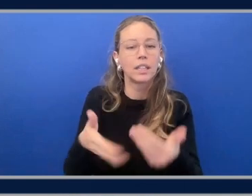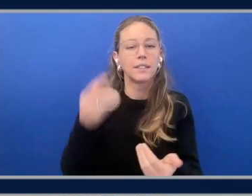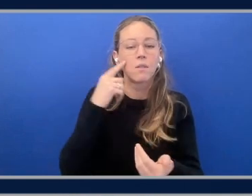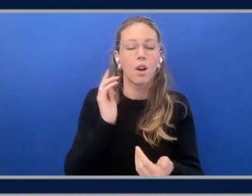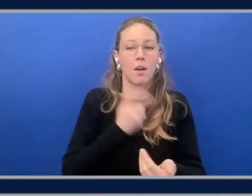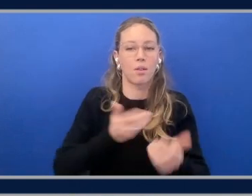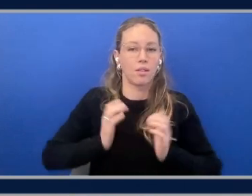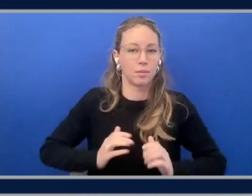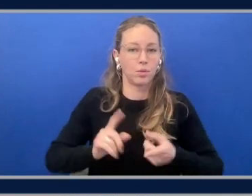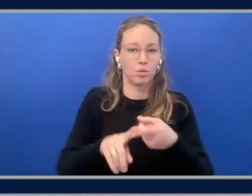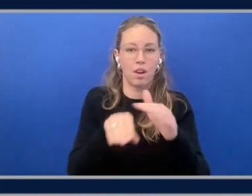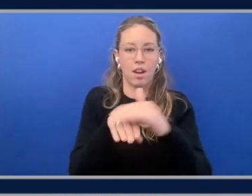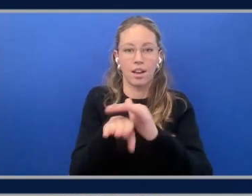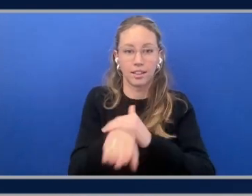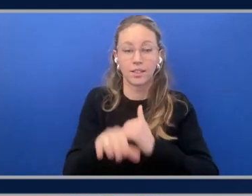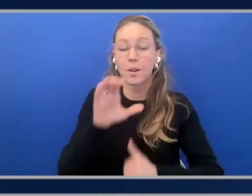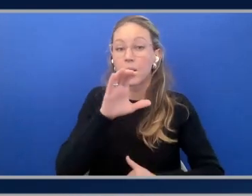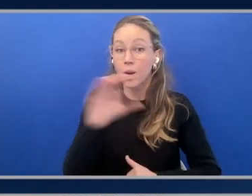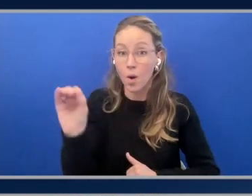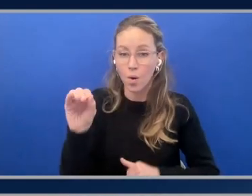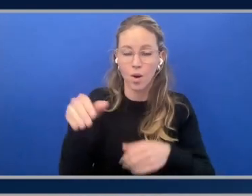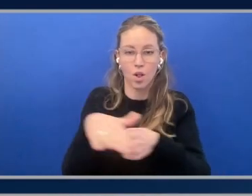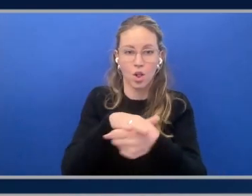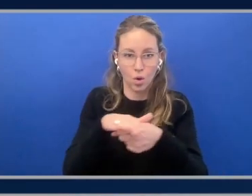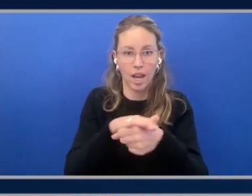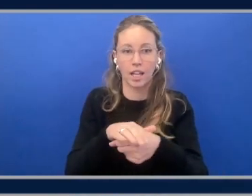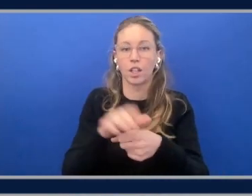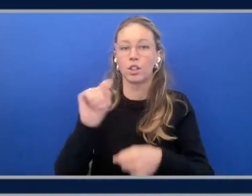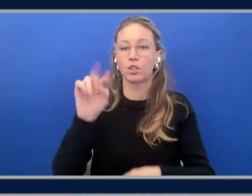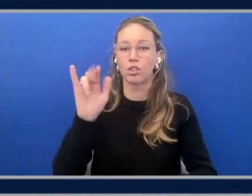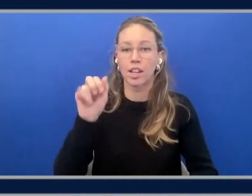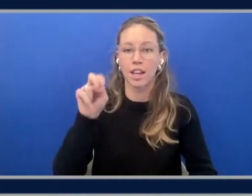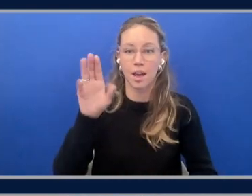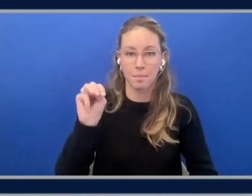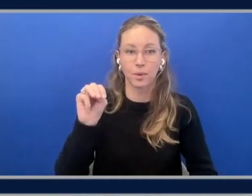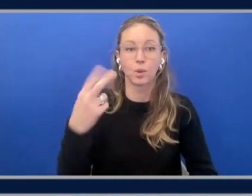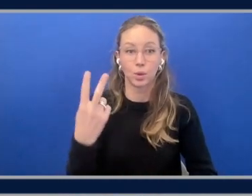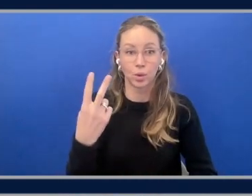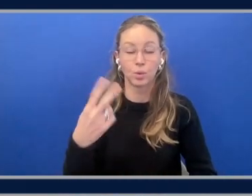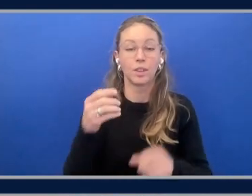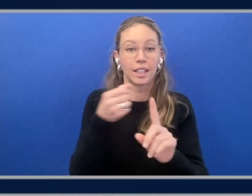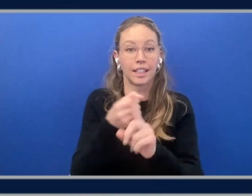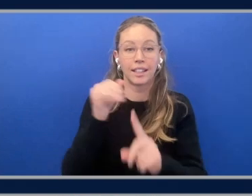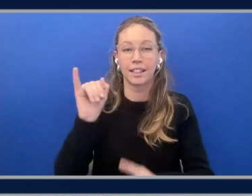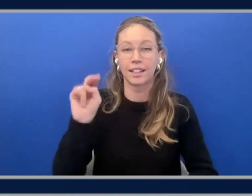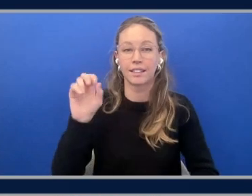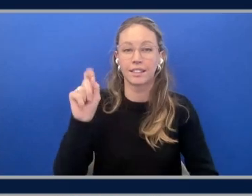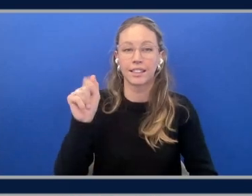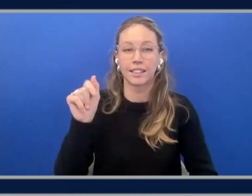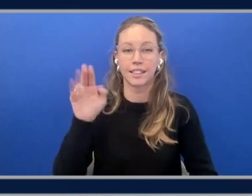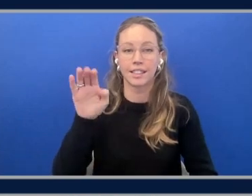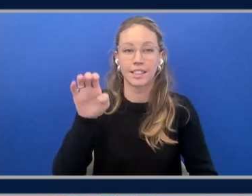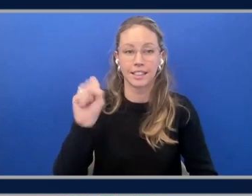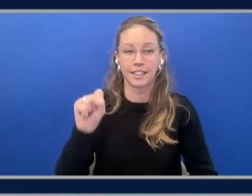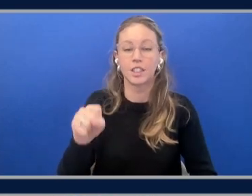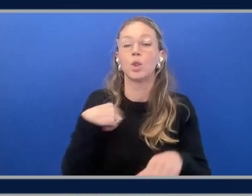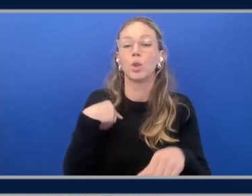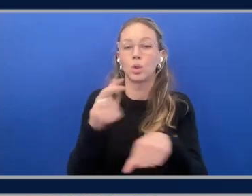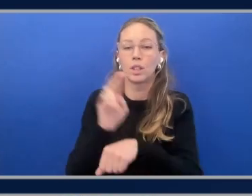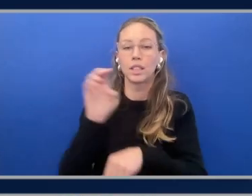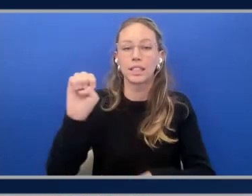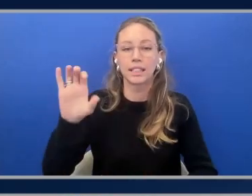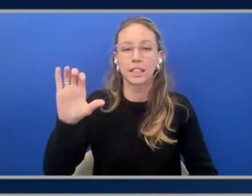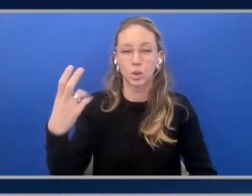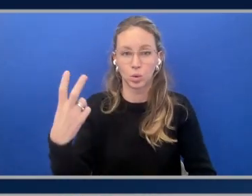now to access co-located Tranium 2 instances when they need them. So you reserve your capacity block through the EC2 console you know and love.